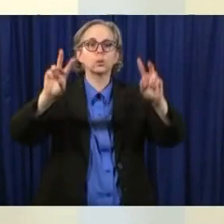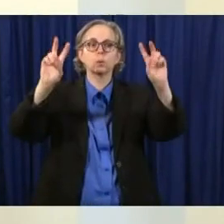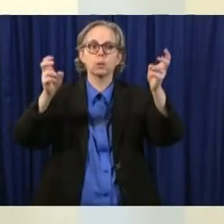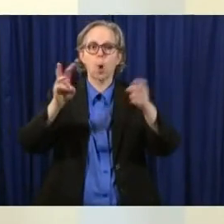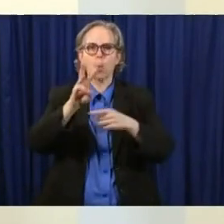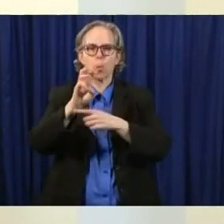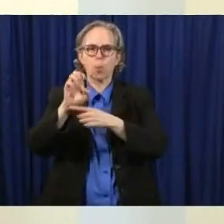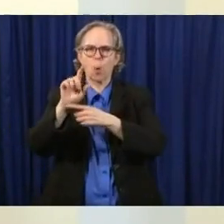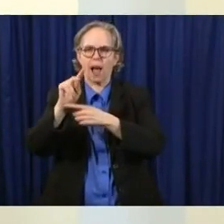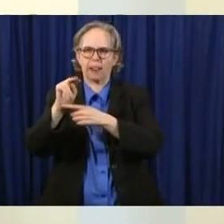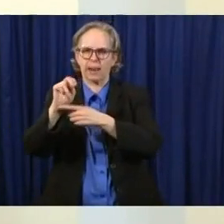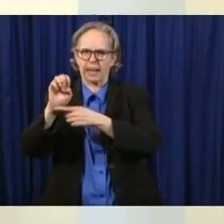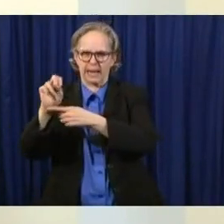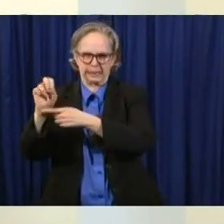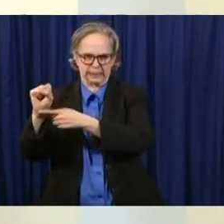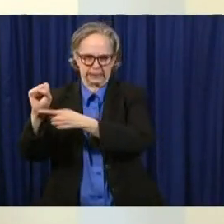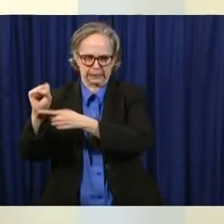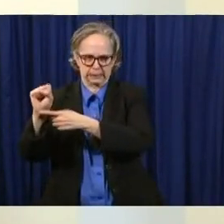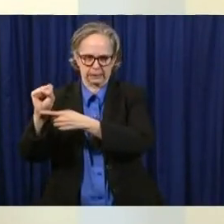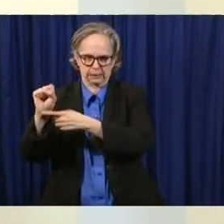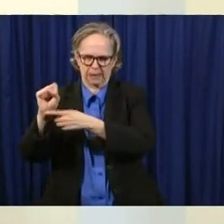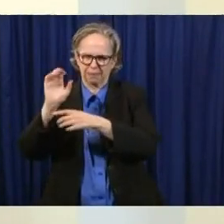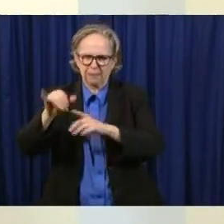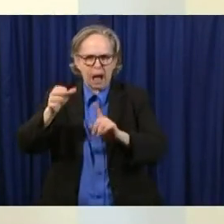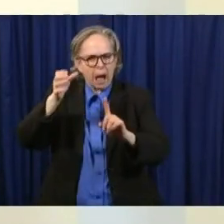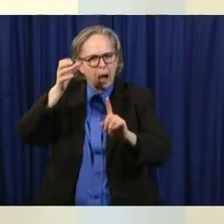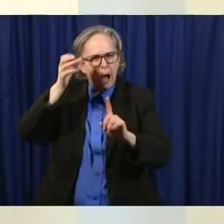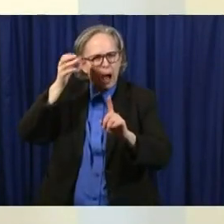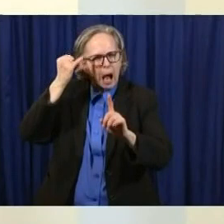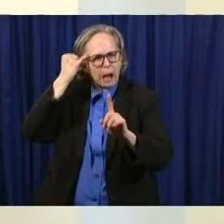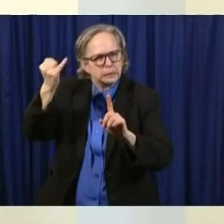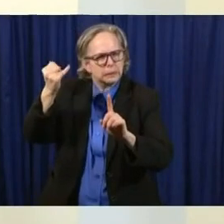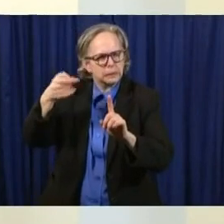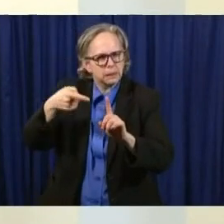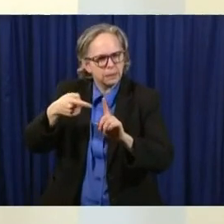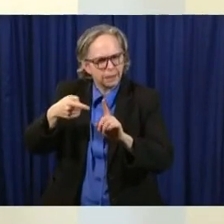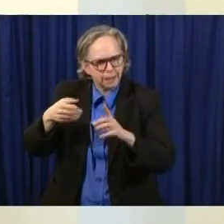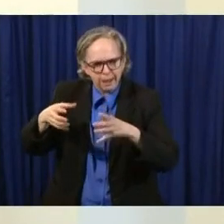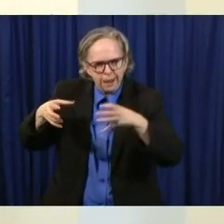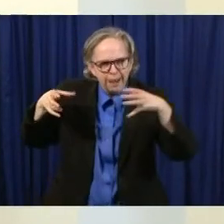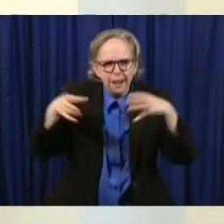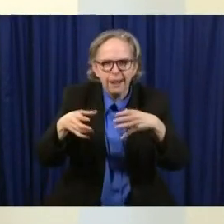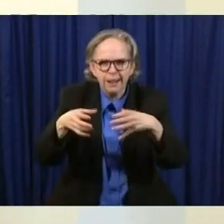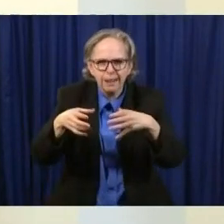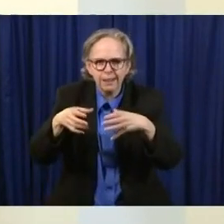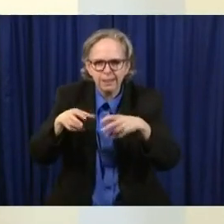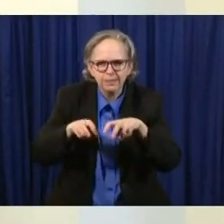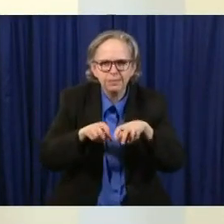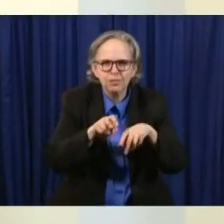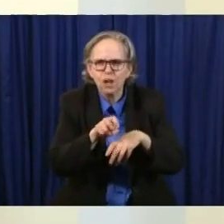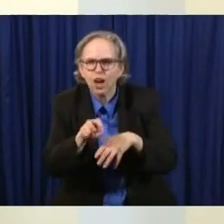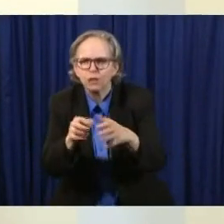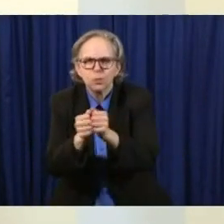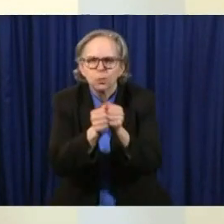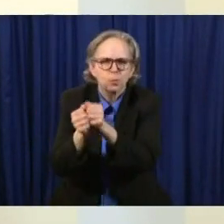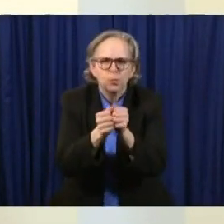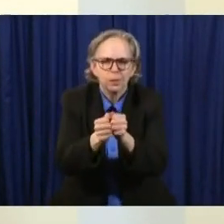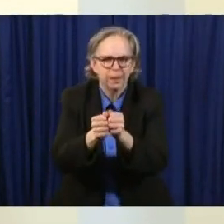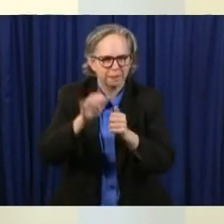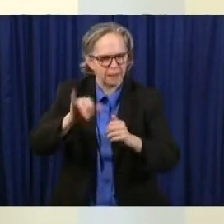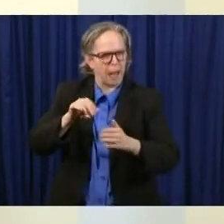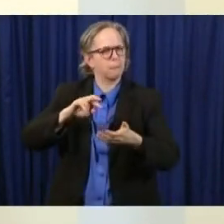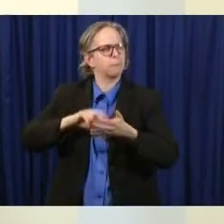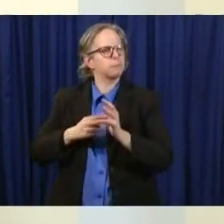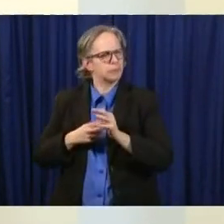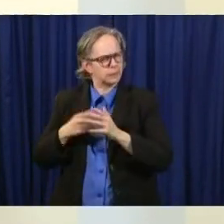an expansive concept and there really isn't a safe way to say out there that our young are safe go out